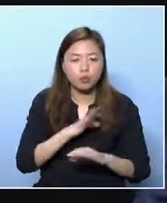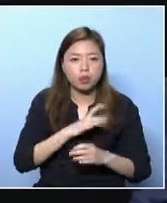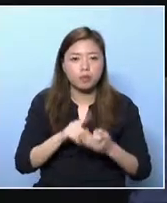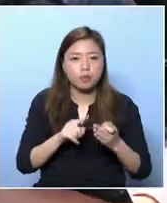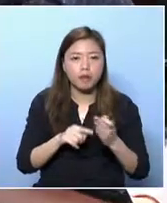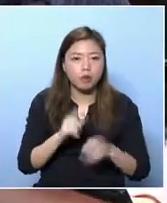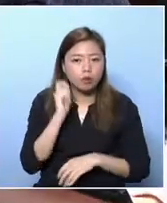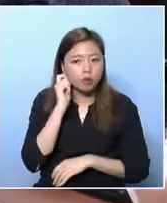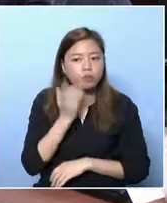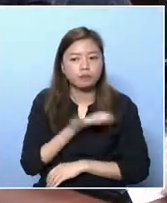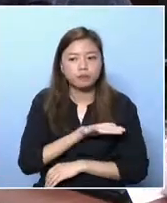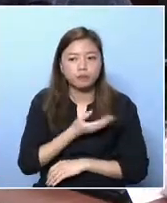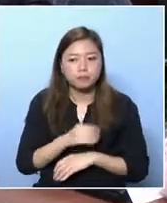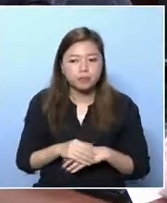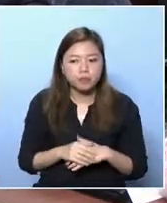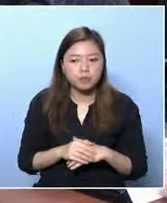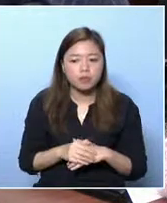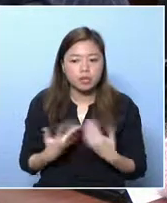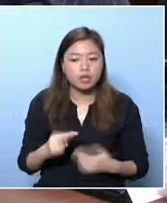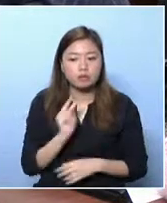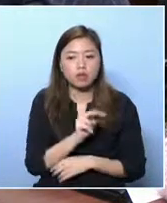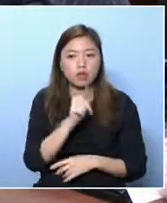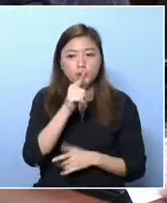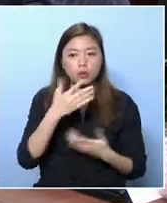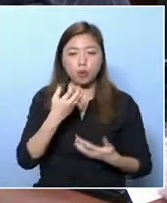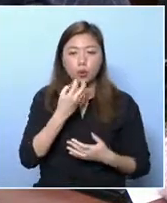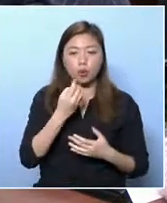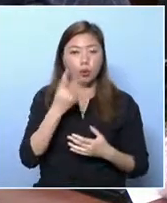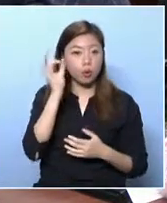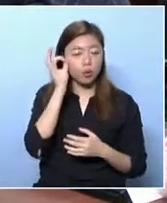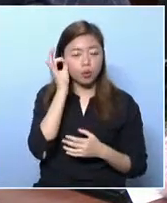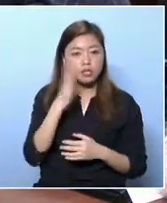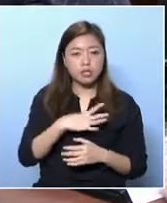workers in our community.